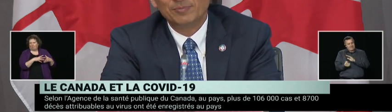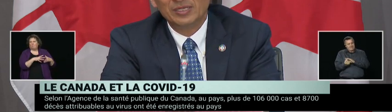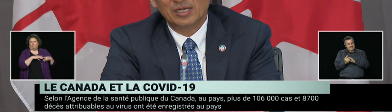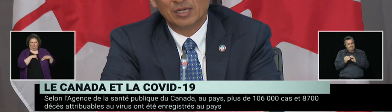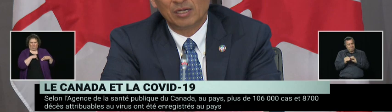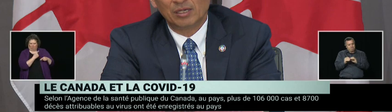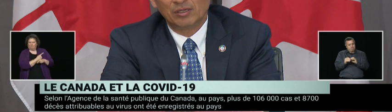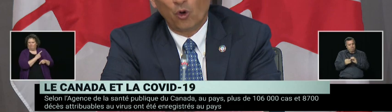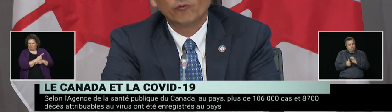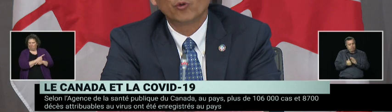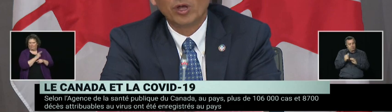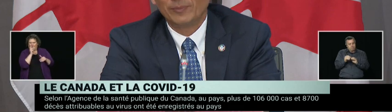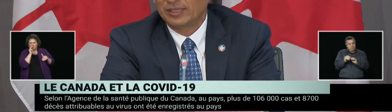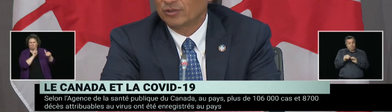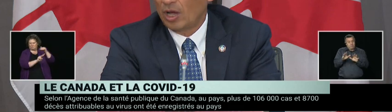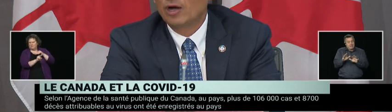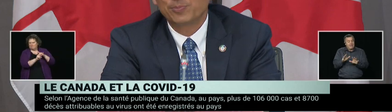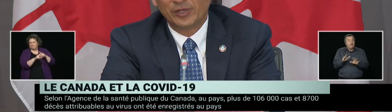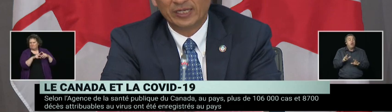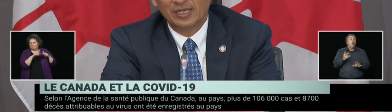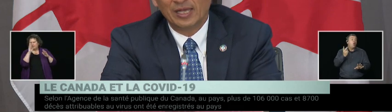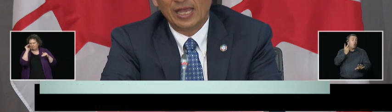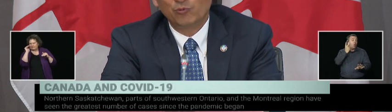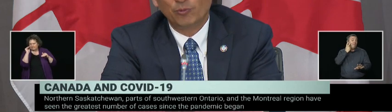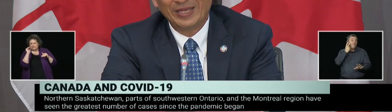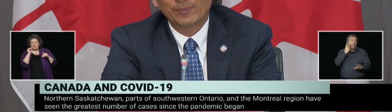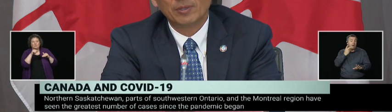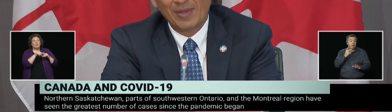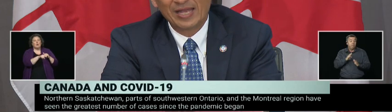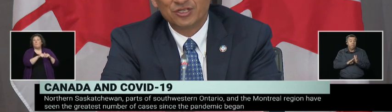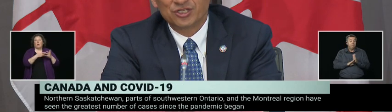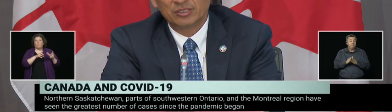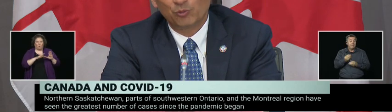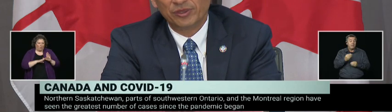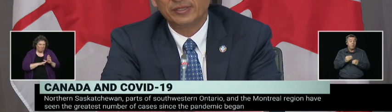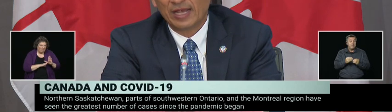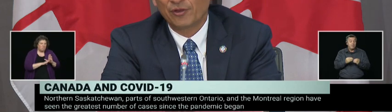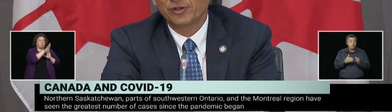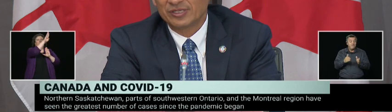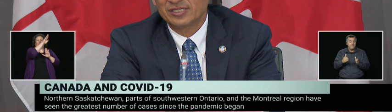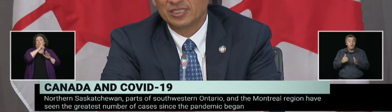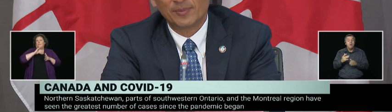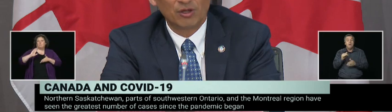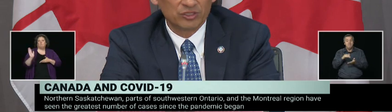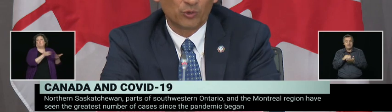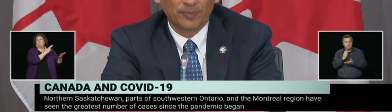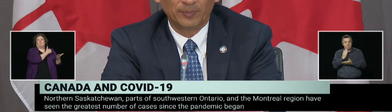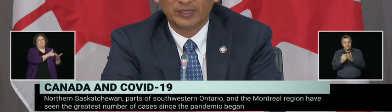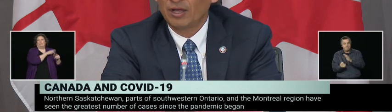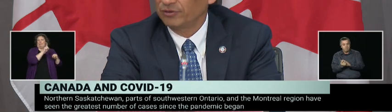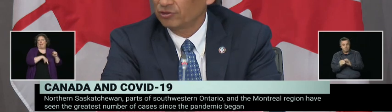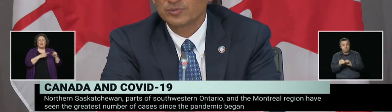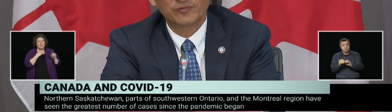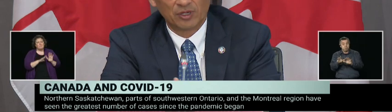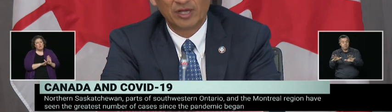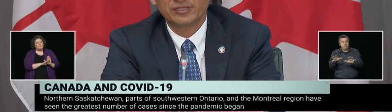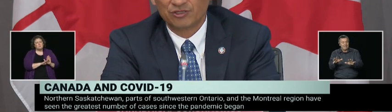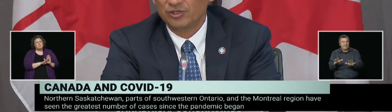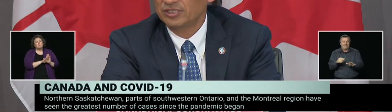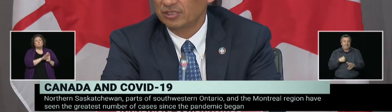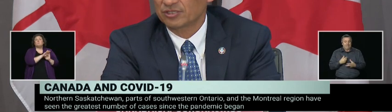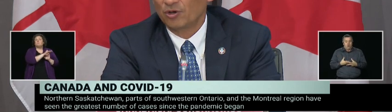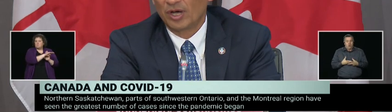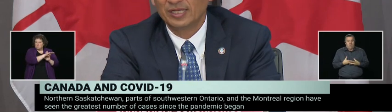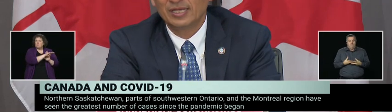not be an overwhelming outbreak and we'll be able to manage it within the healthcare system and also with public health in terms of the